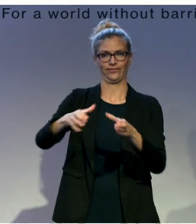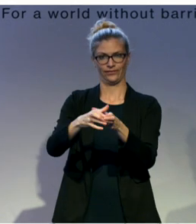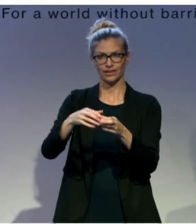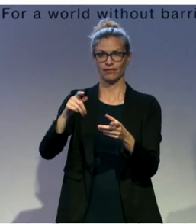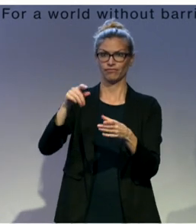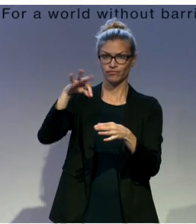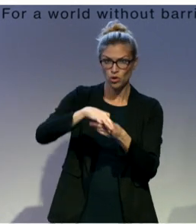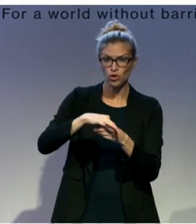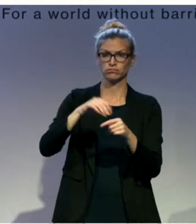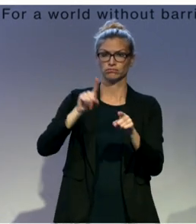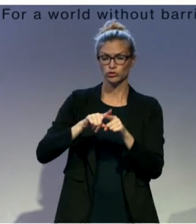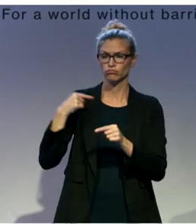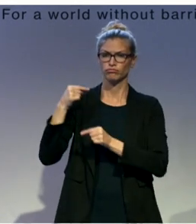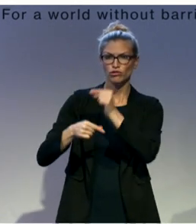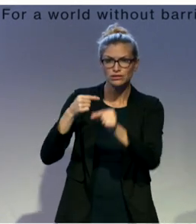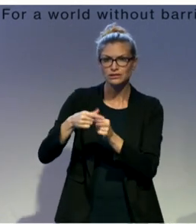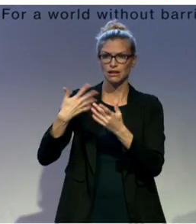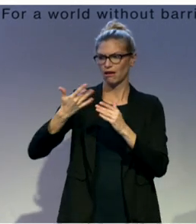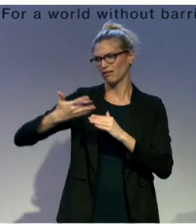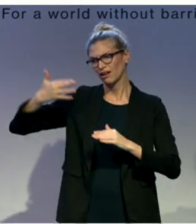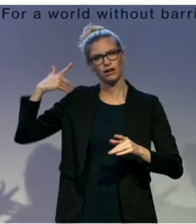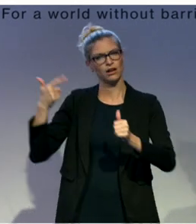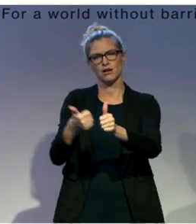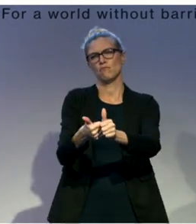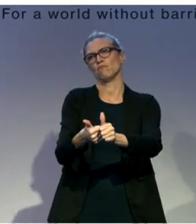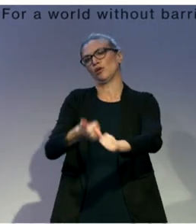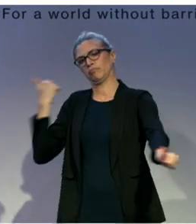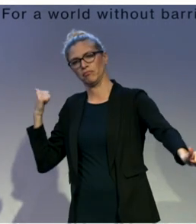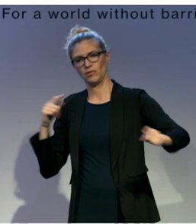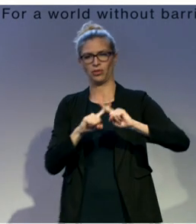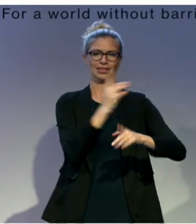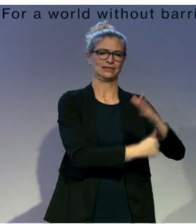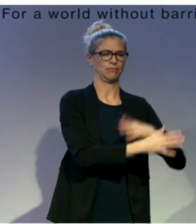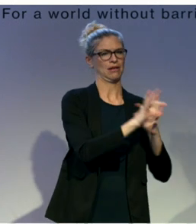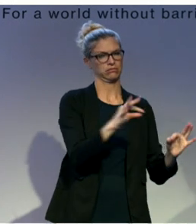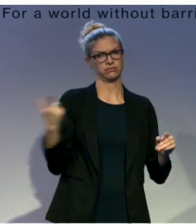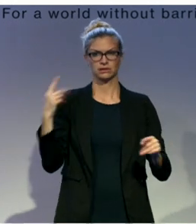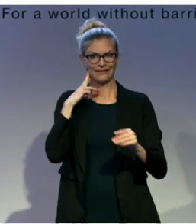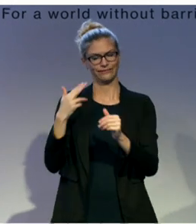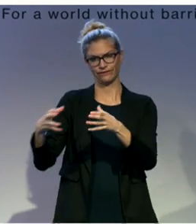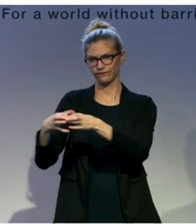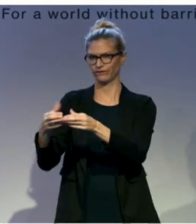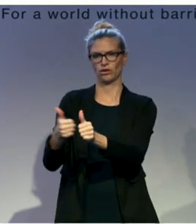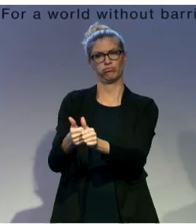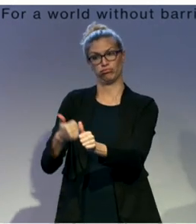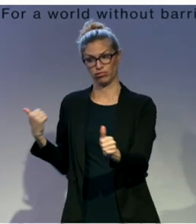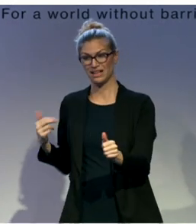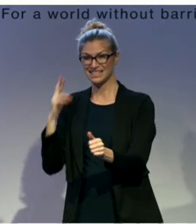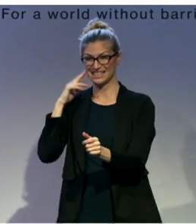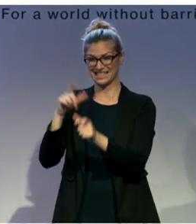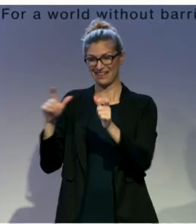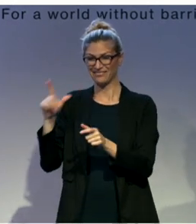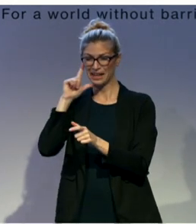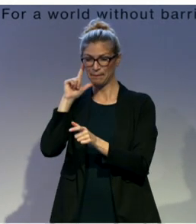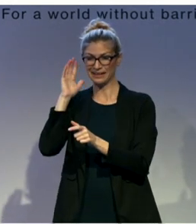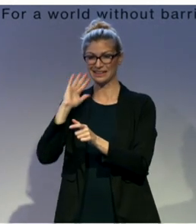I'd like to read a quote here that one deaf Libyan told our project. He said, It all started